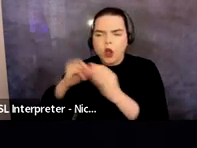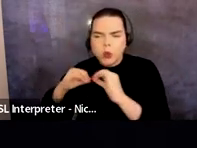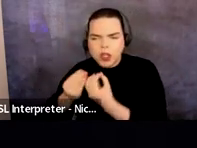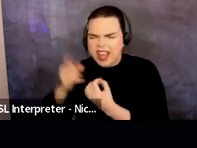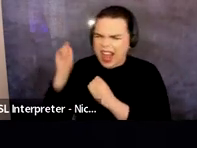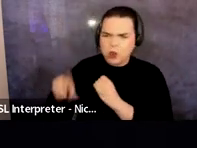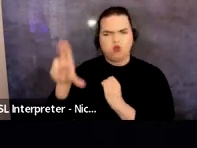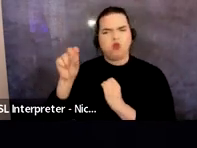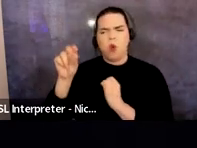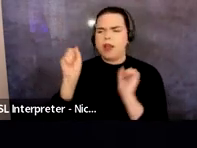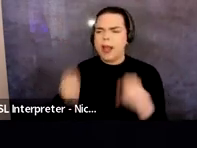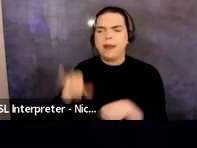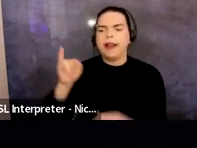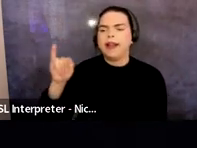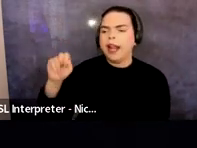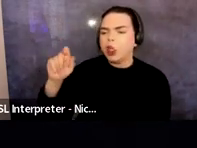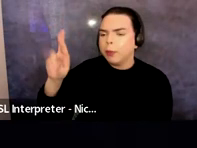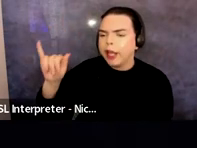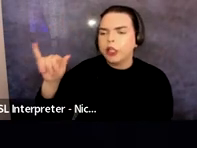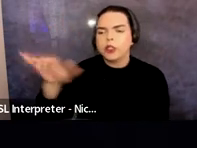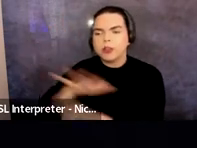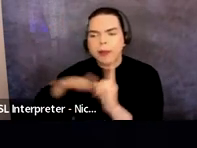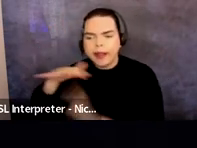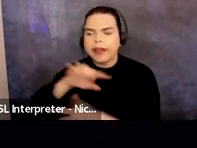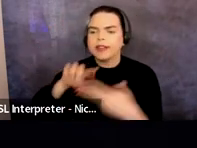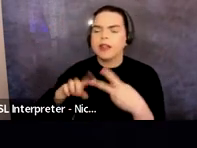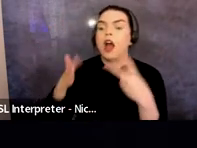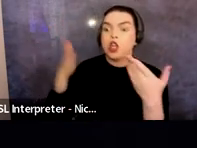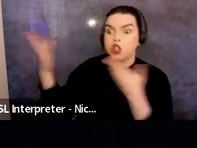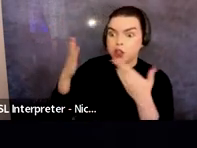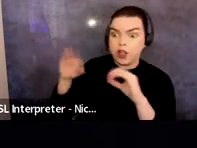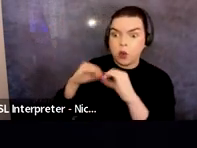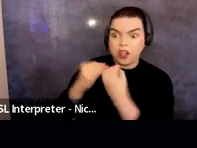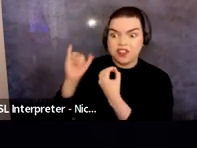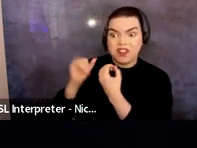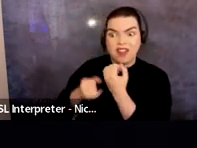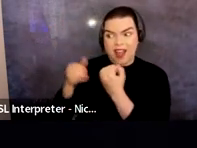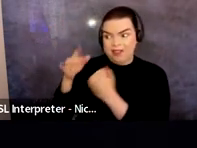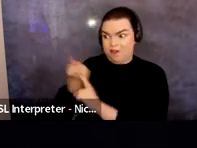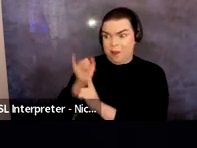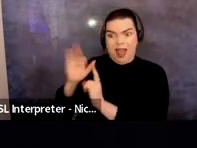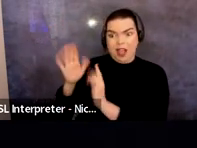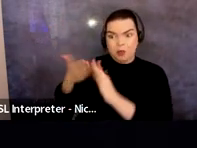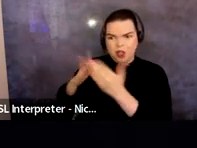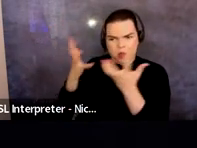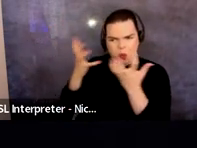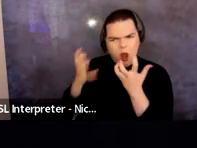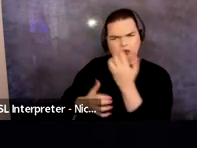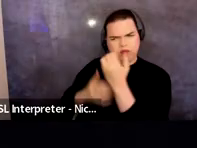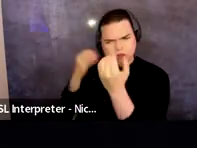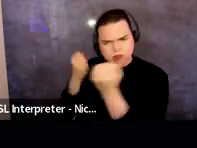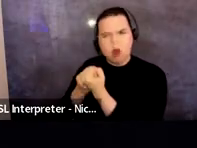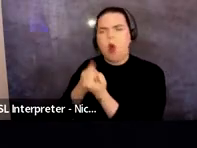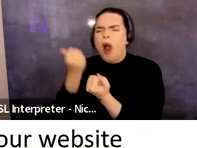It can mean an incubator space, a service organization that works in a community you're hoping to reach, or any number of organizations.